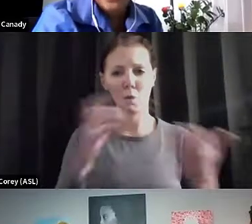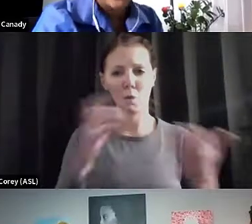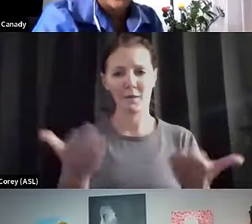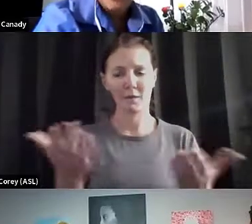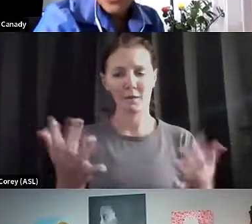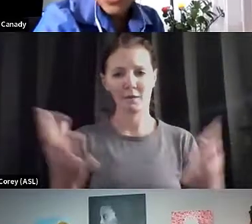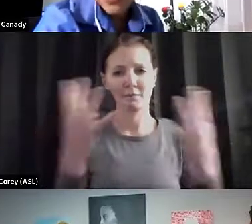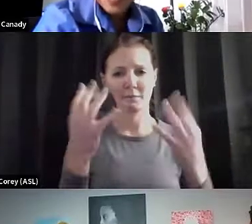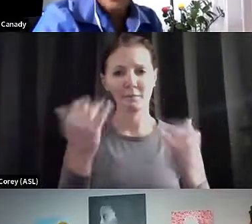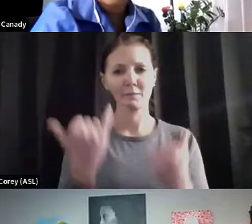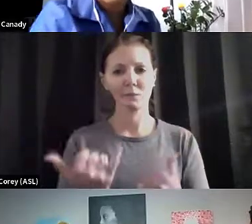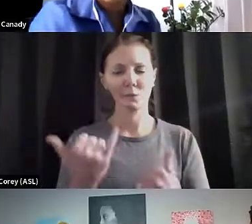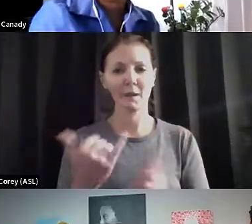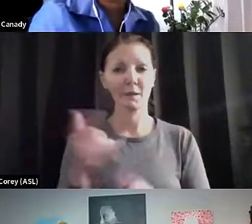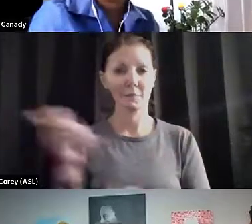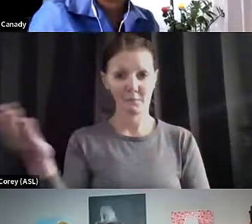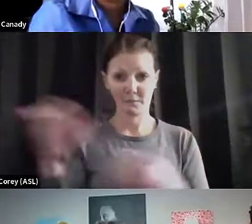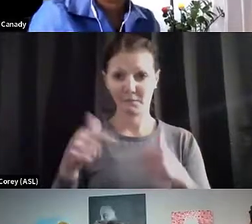webinar today. Commissioner?